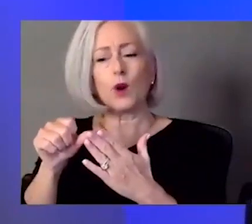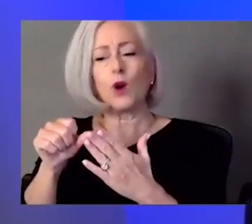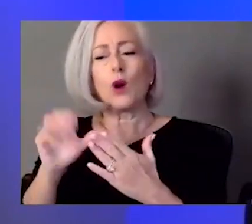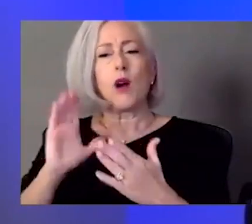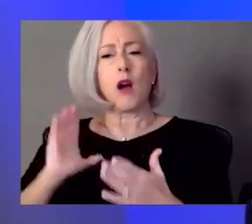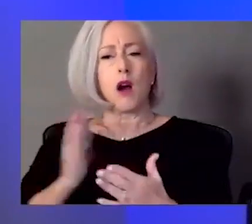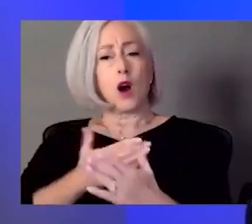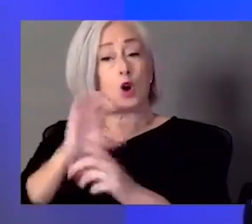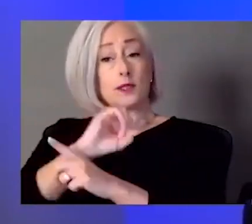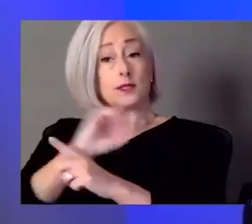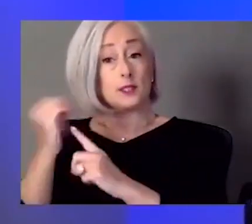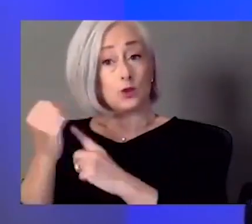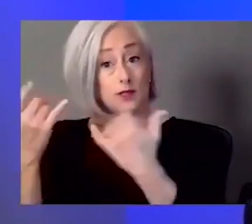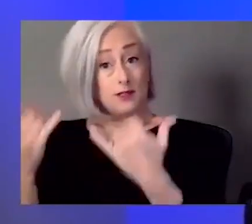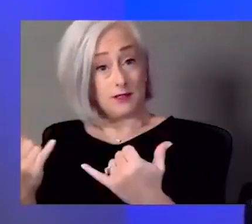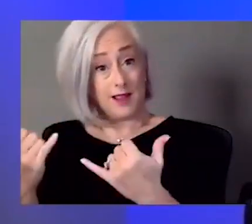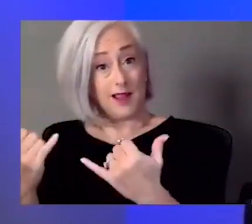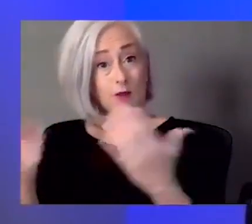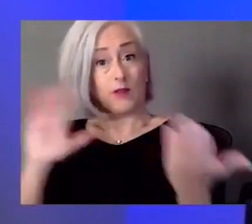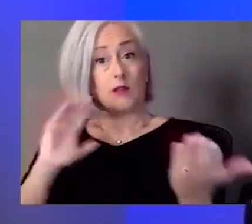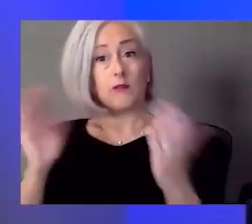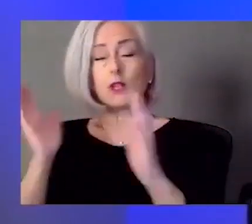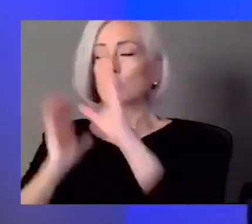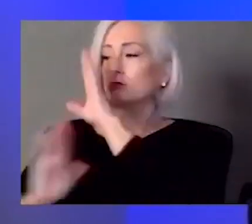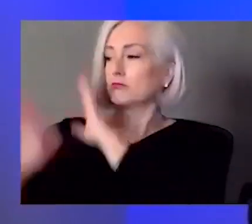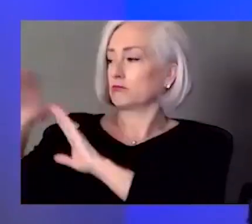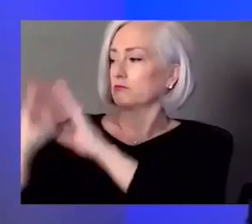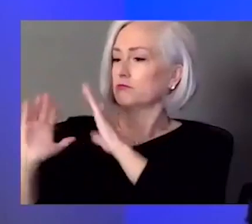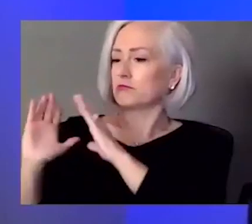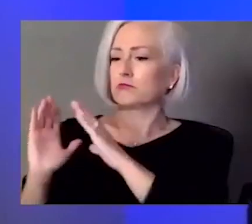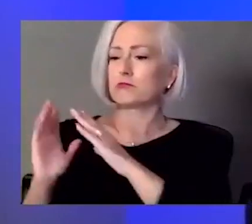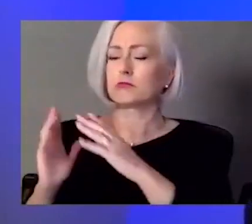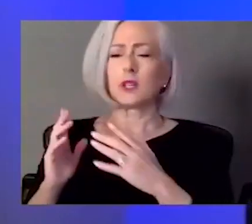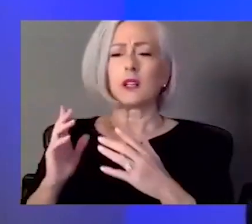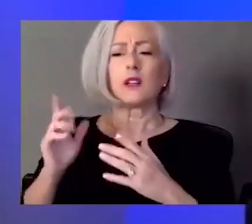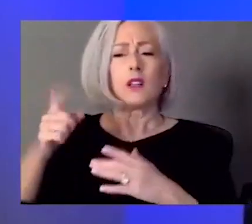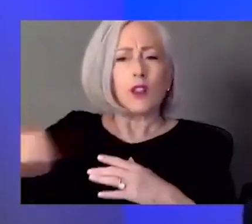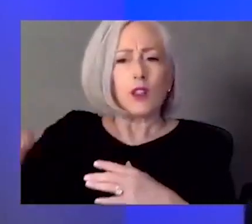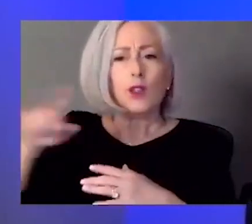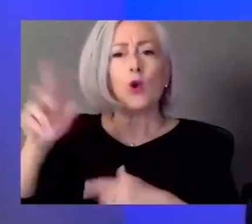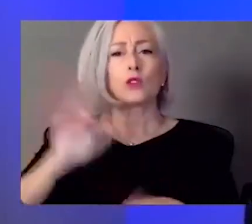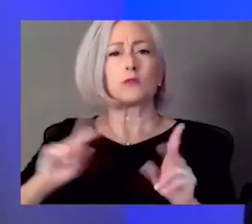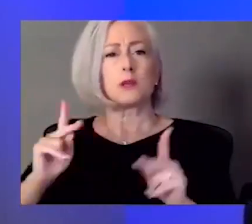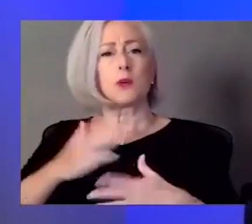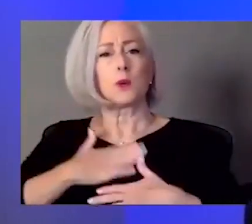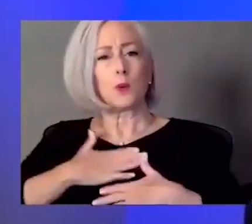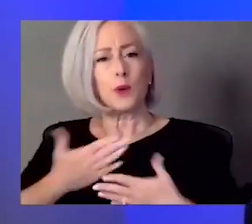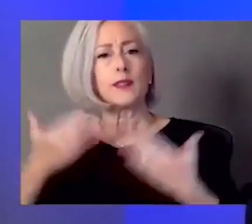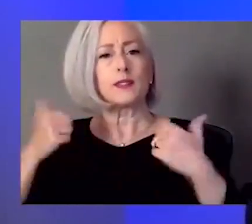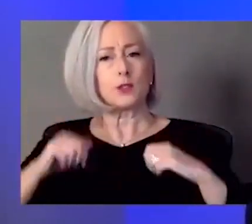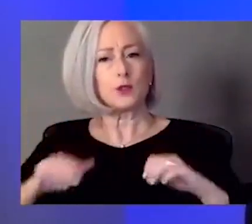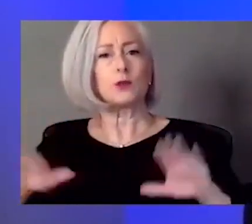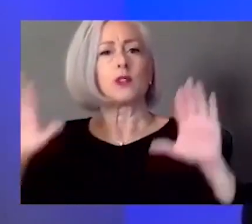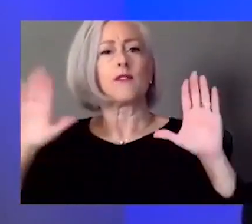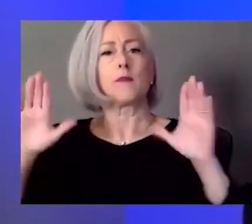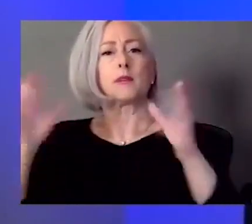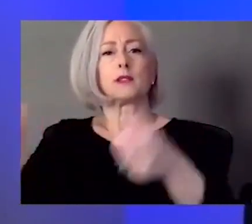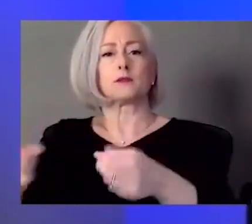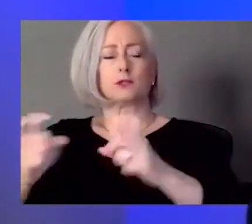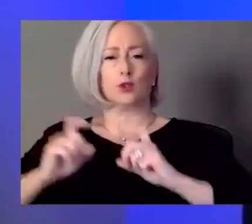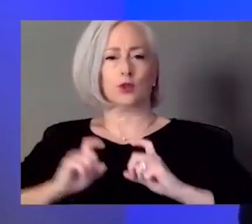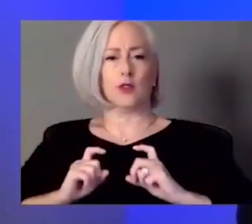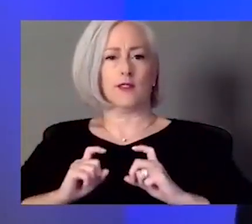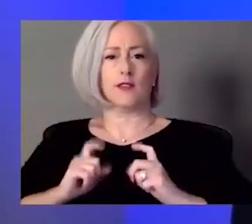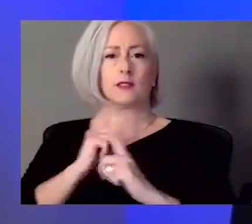thinking about those sacrifices that others made that we all could have liberty. And, you know, one way we can celebrate